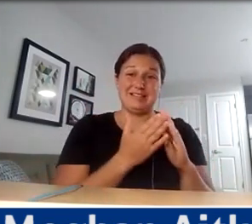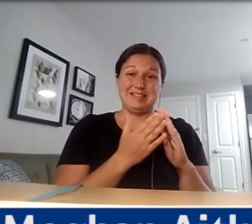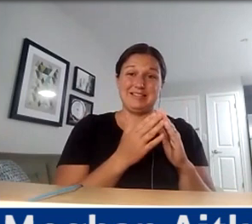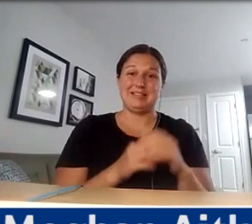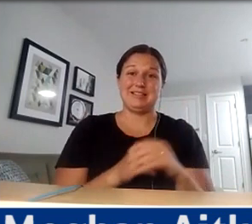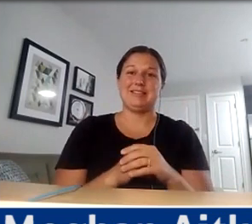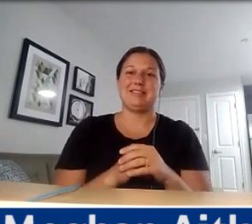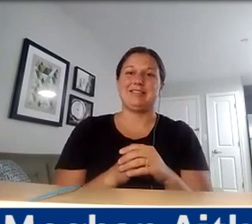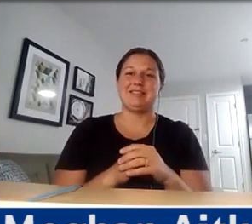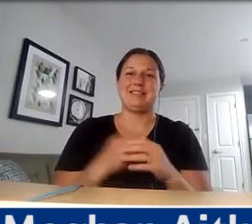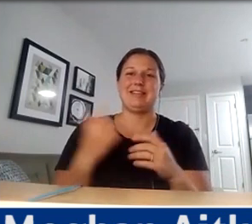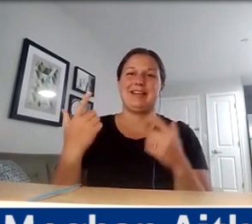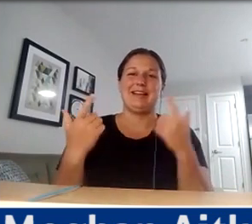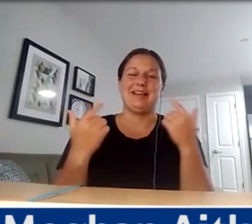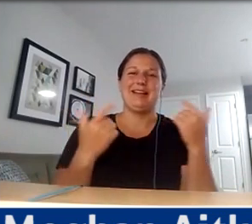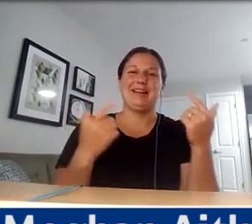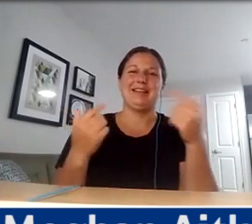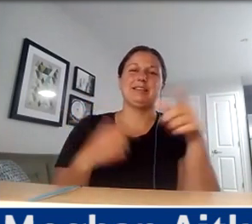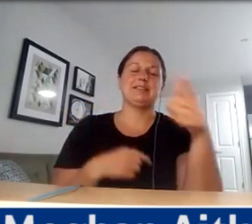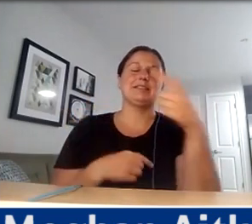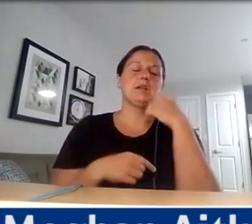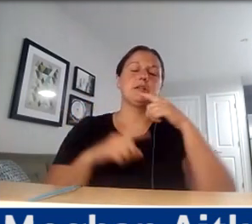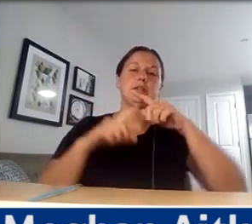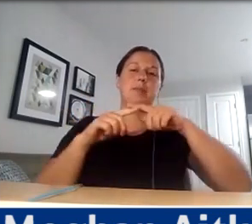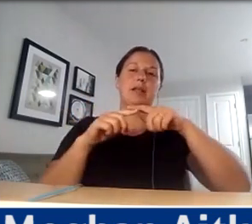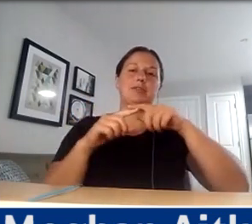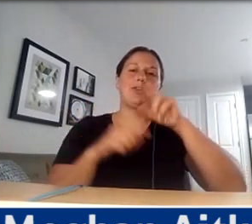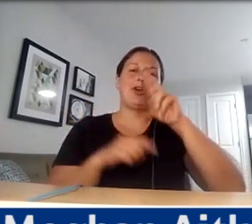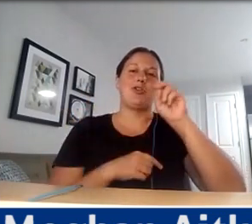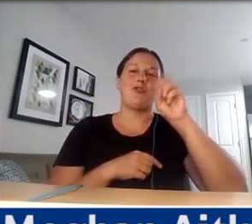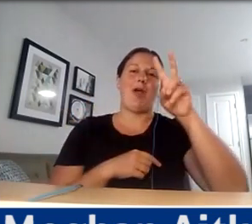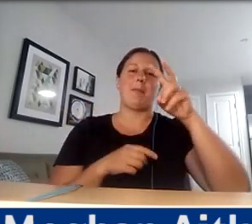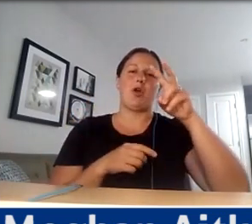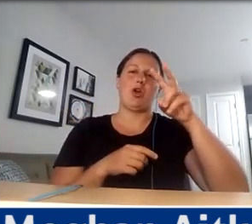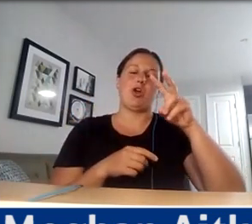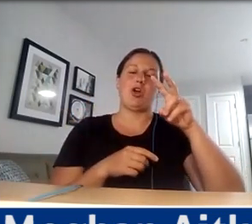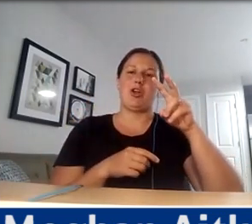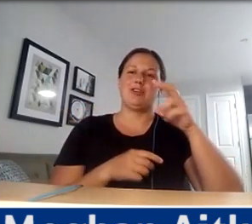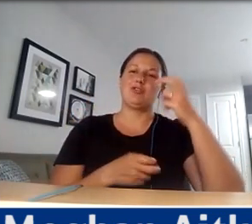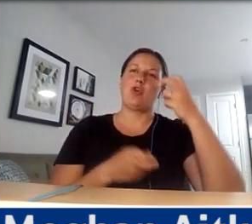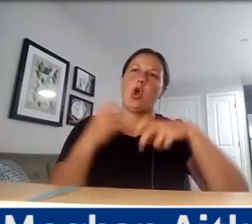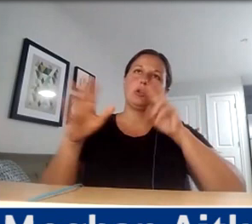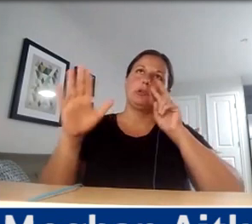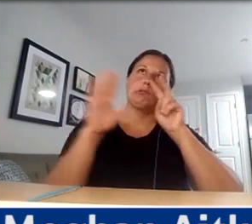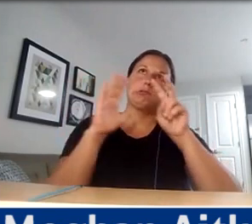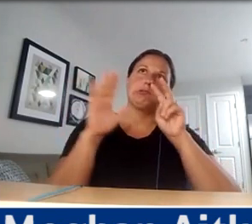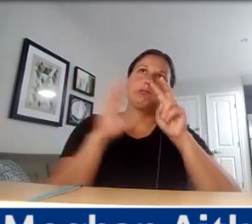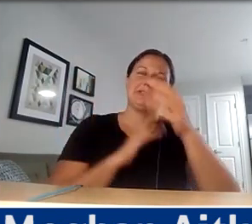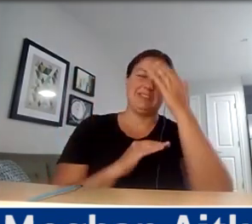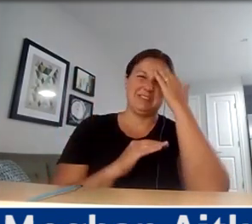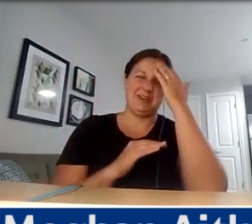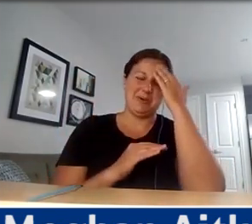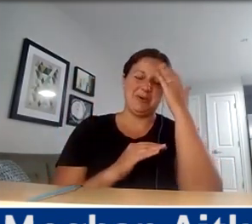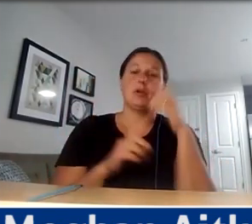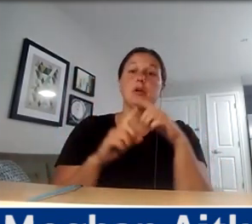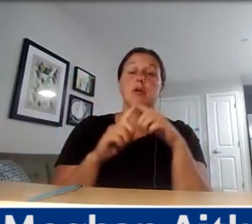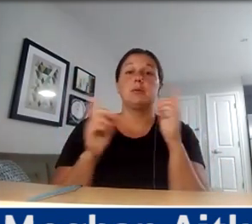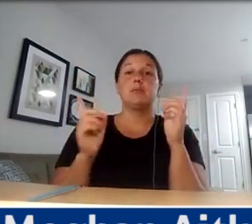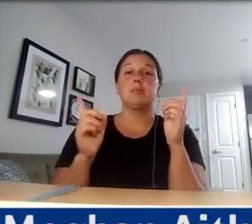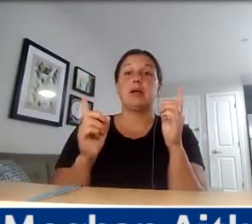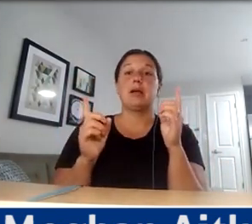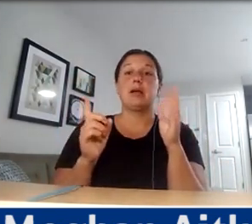Depends on November, I think. Hard to foresee such things, Josiah, but I'll